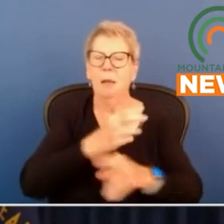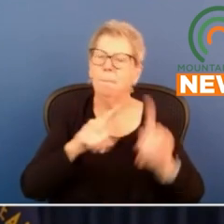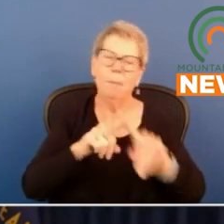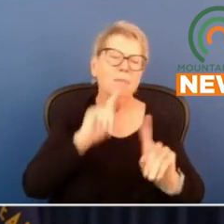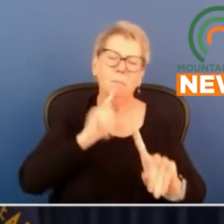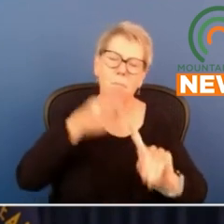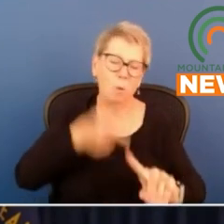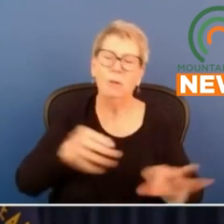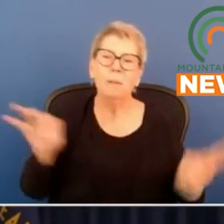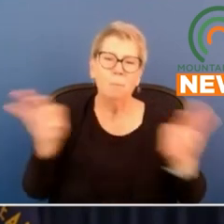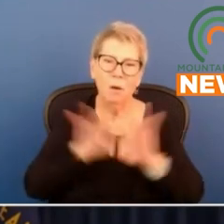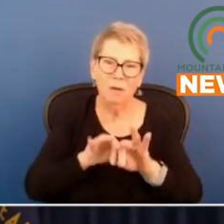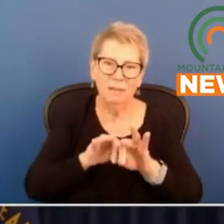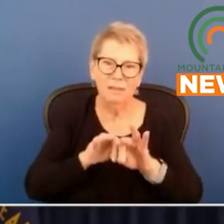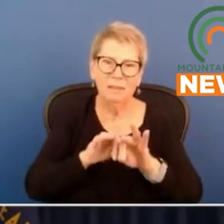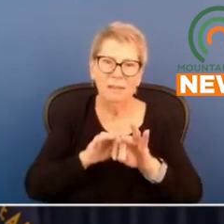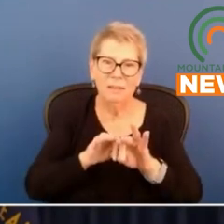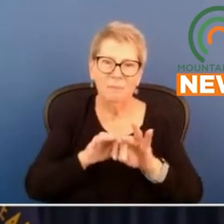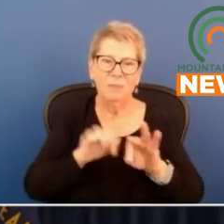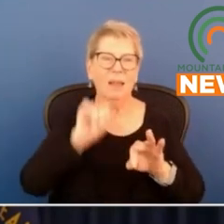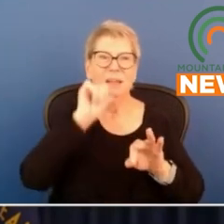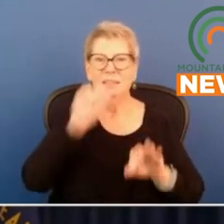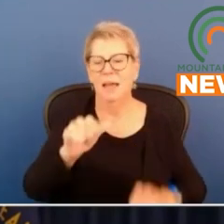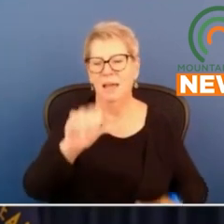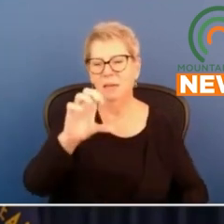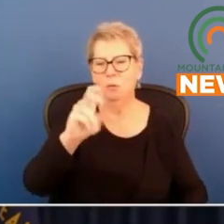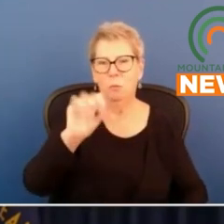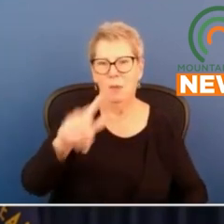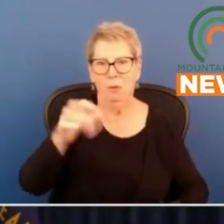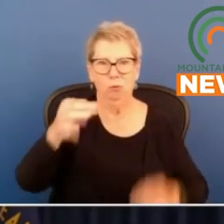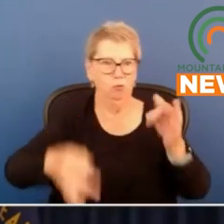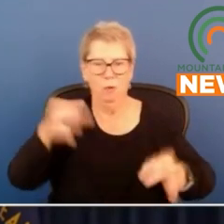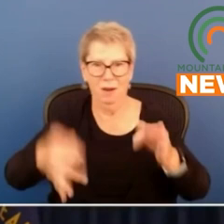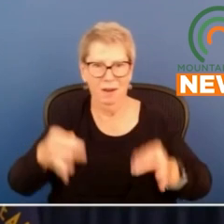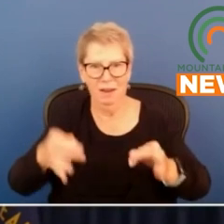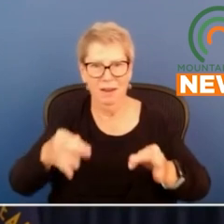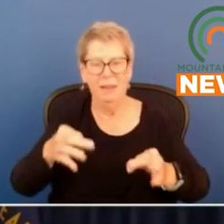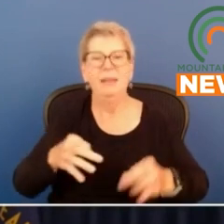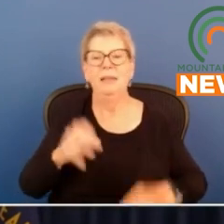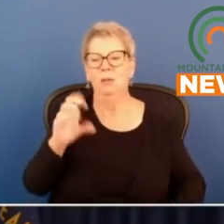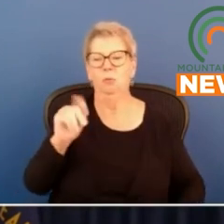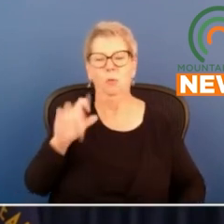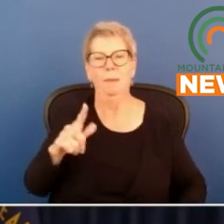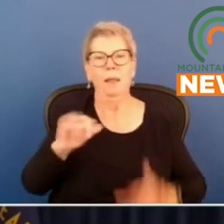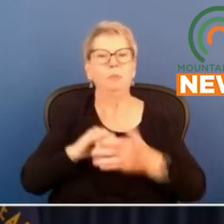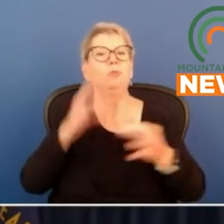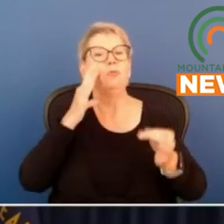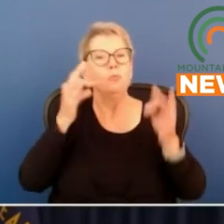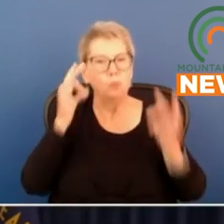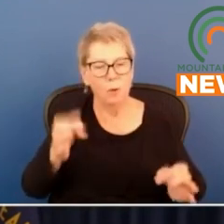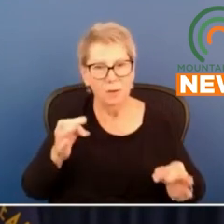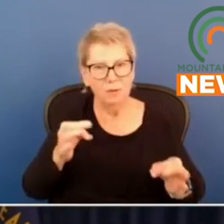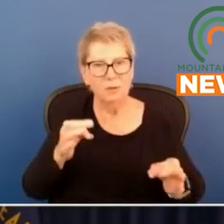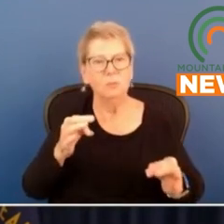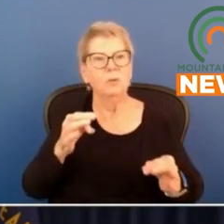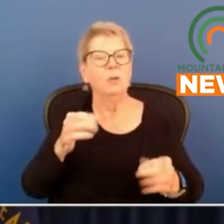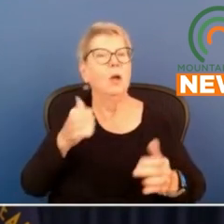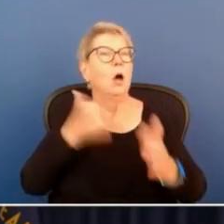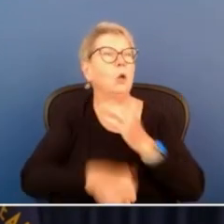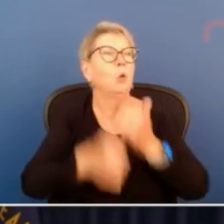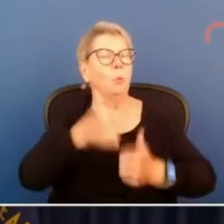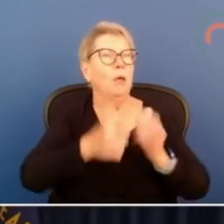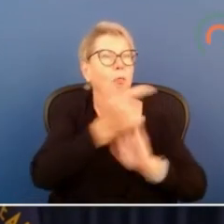it's not a criminal trial it's about determining under certain statutes whether